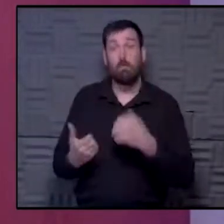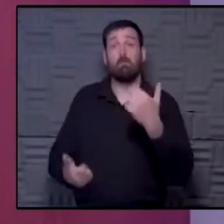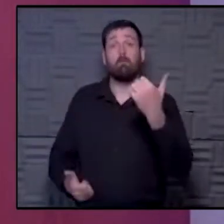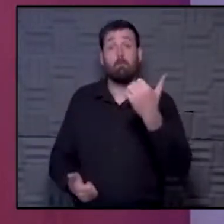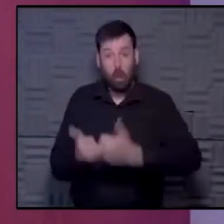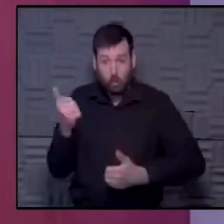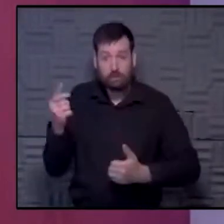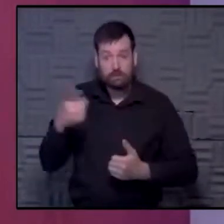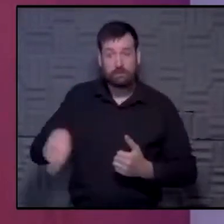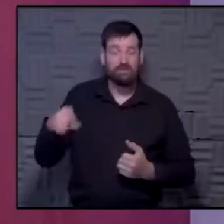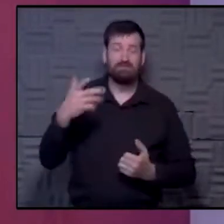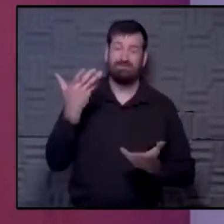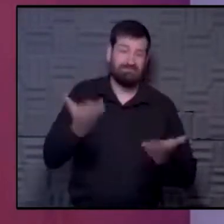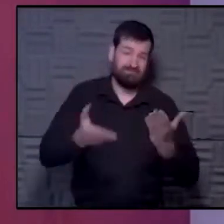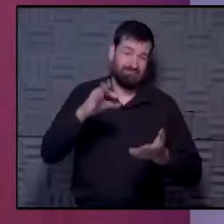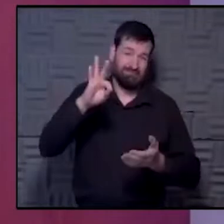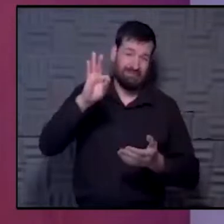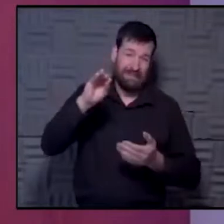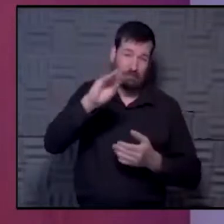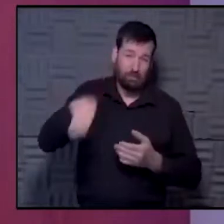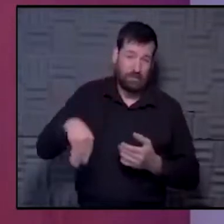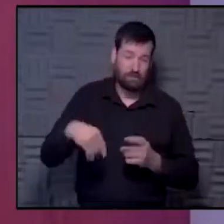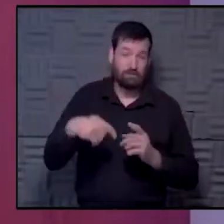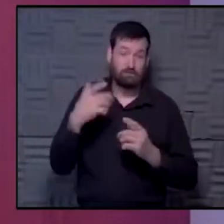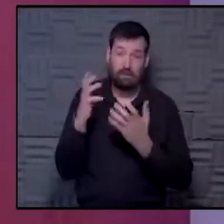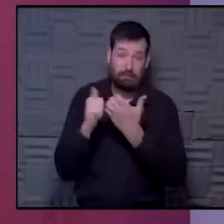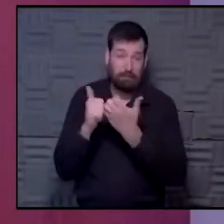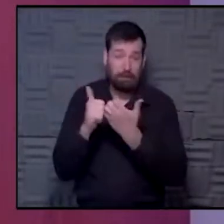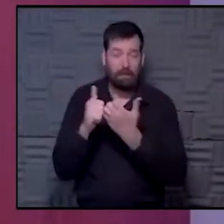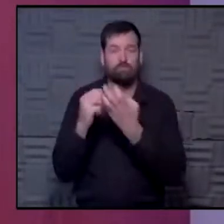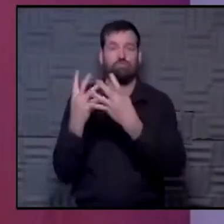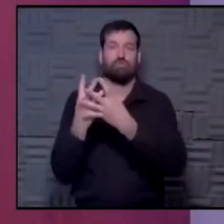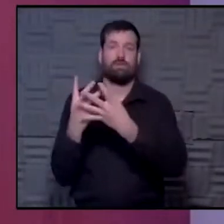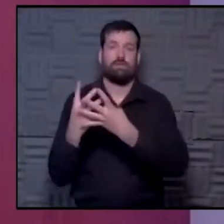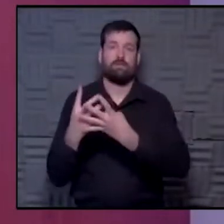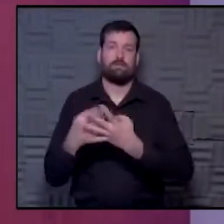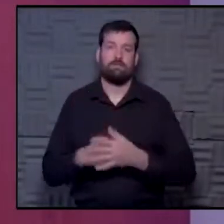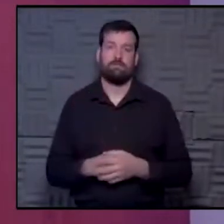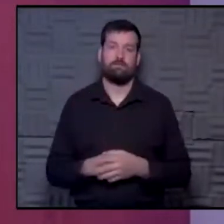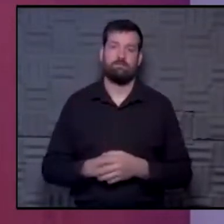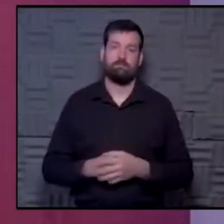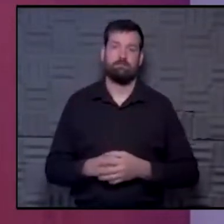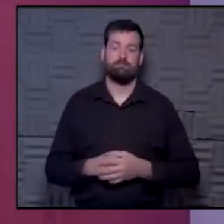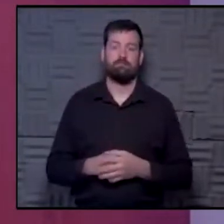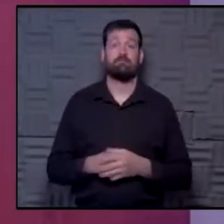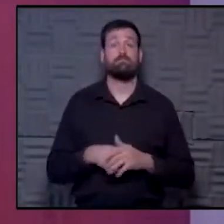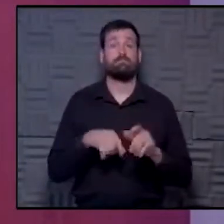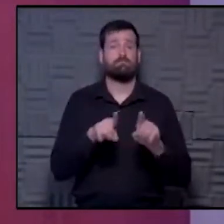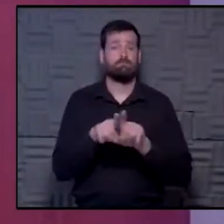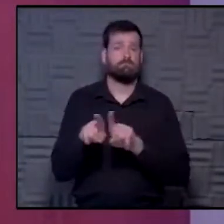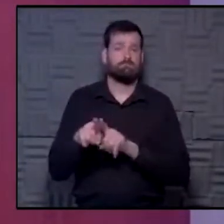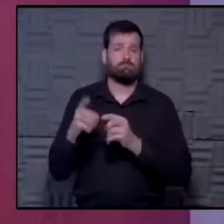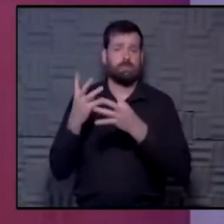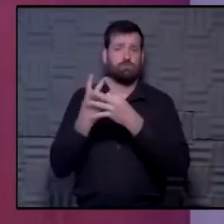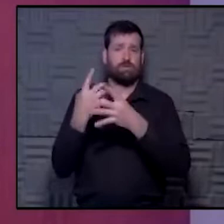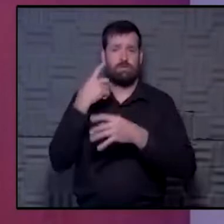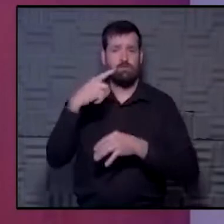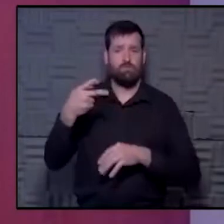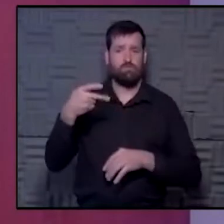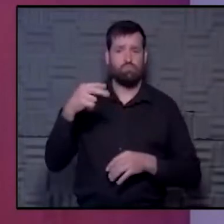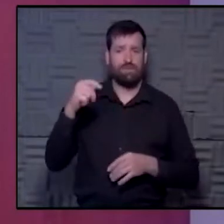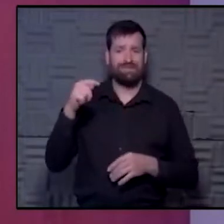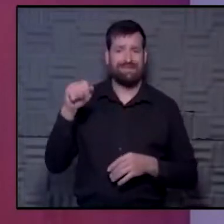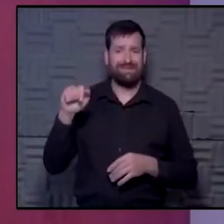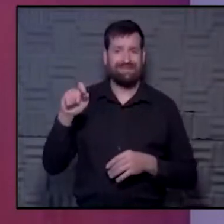of that, maybe 90%, is diagnosed through screening. I would say also, you know, screening for prostate cancer had been a